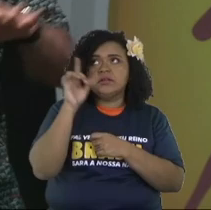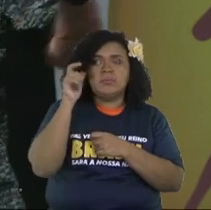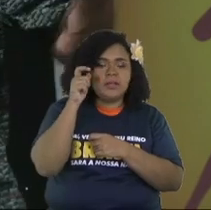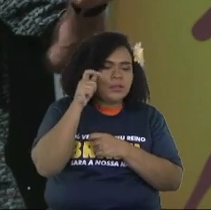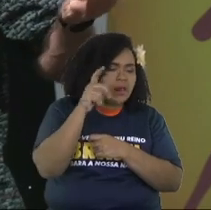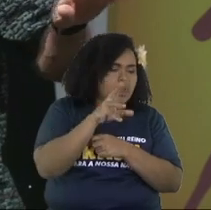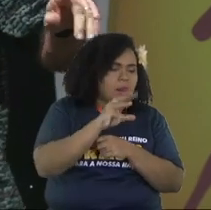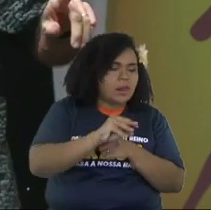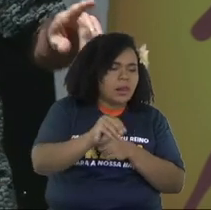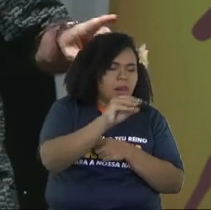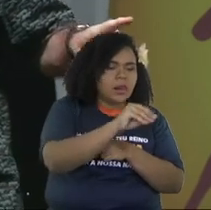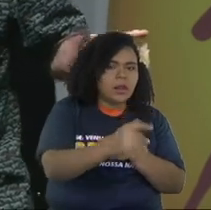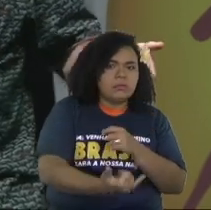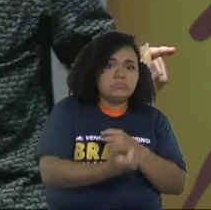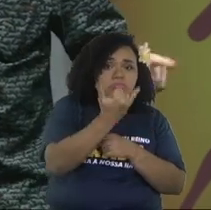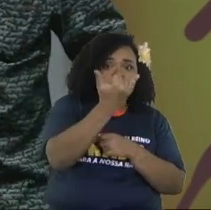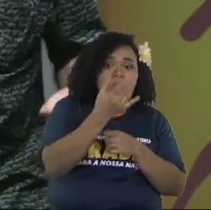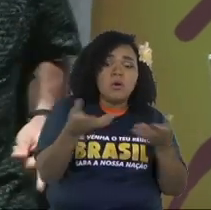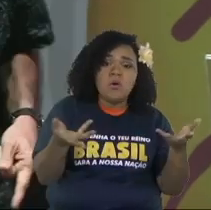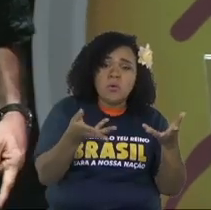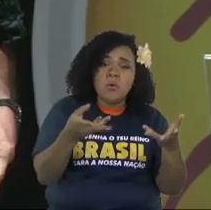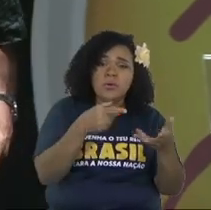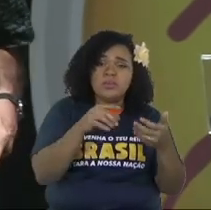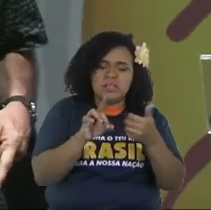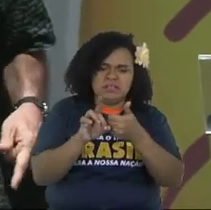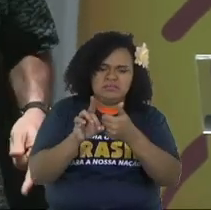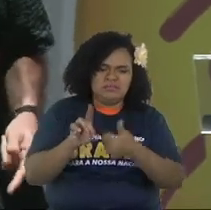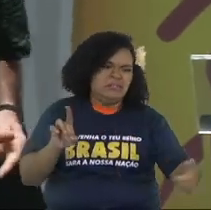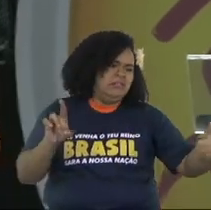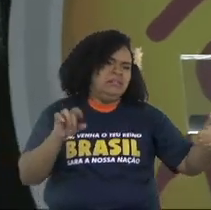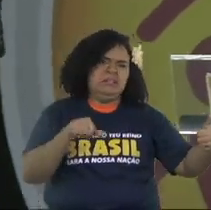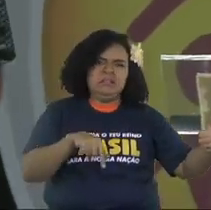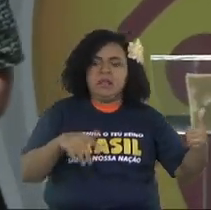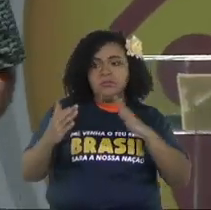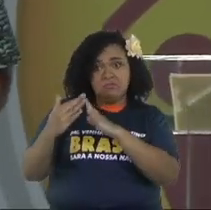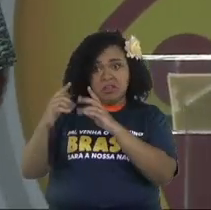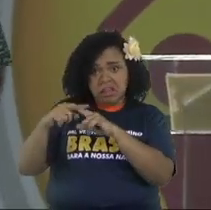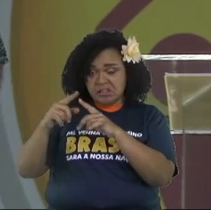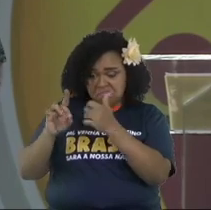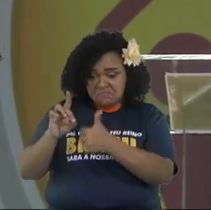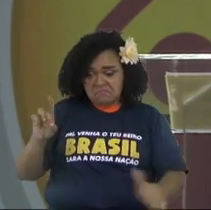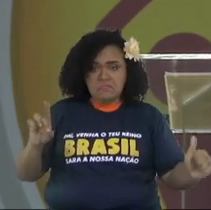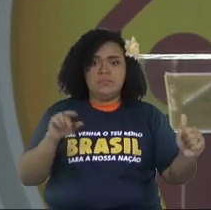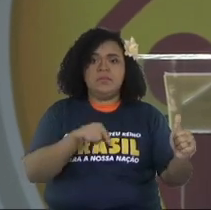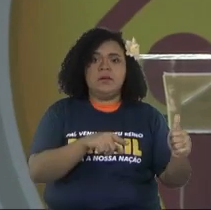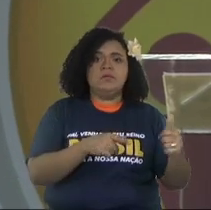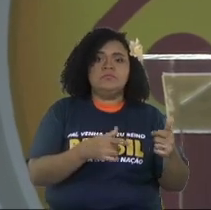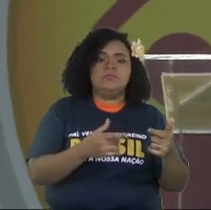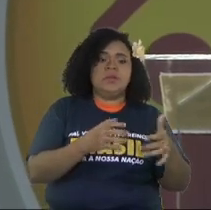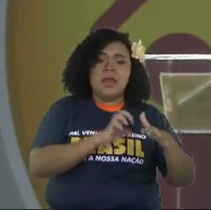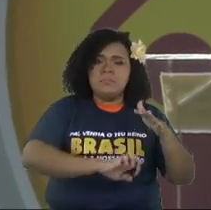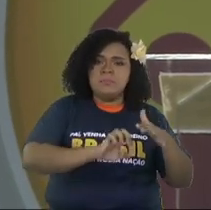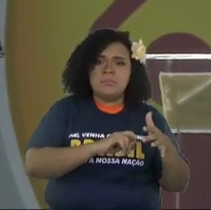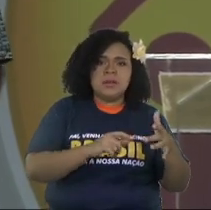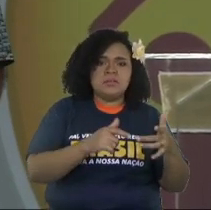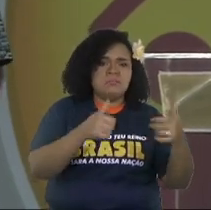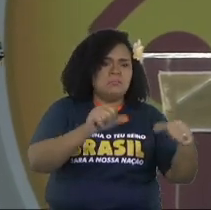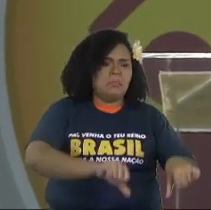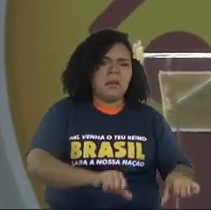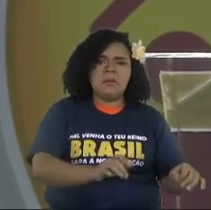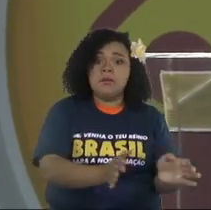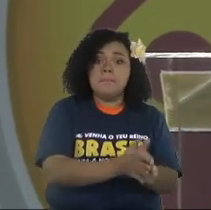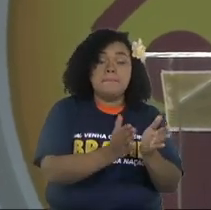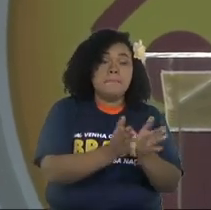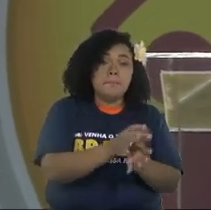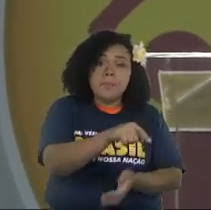it's like a lie. Everybody finds it out. And today, he lost his family and the